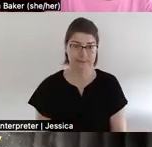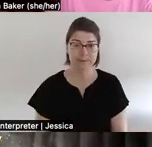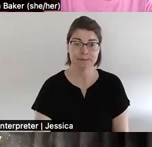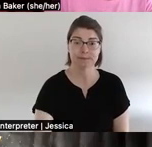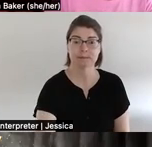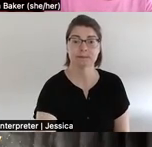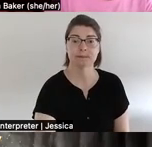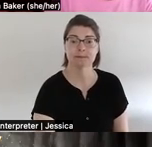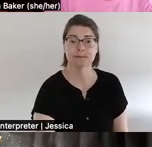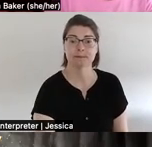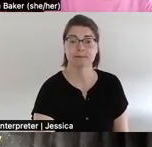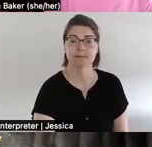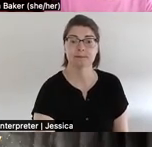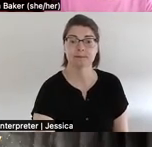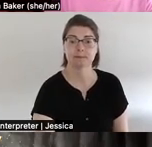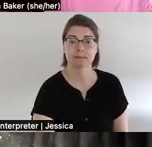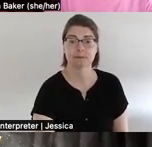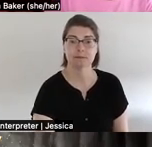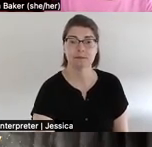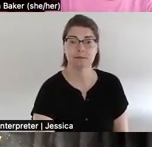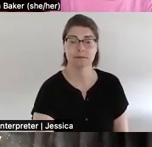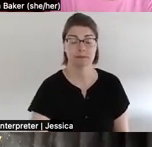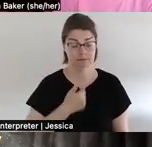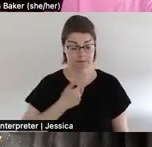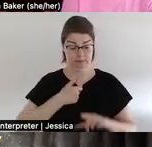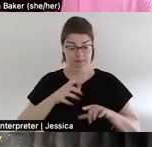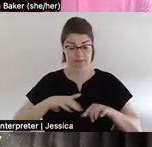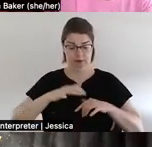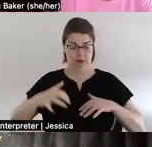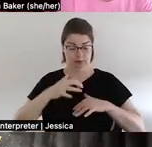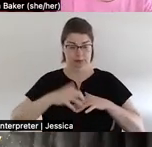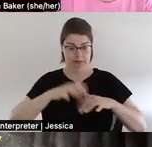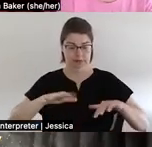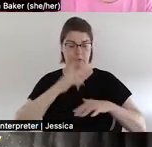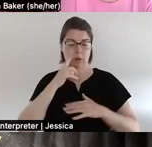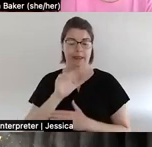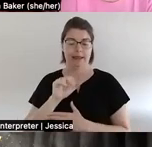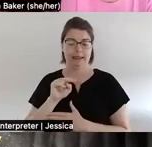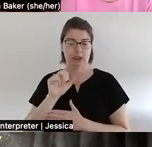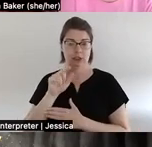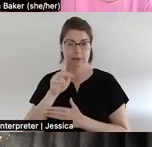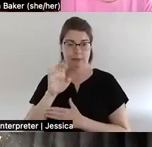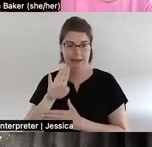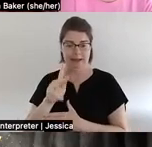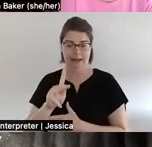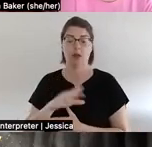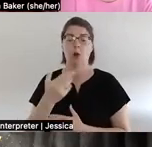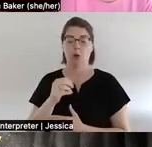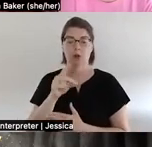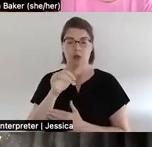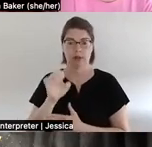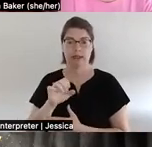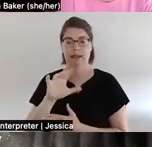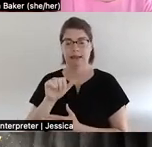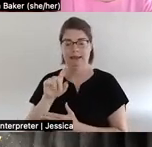I'm located on the traditional lands of the Anishinaabek, the Haudenosaunee, the Lennapewak,